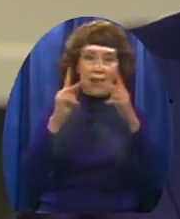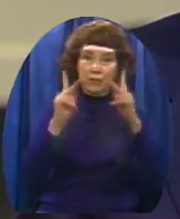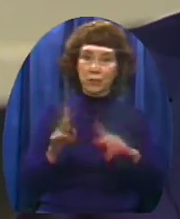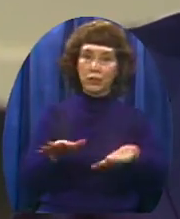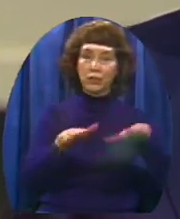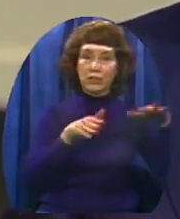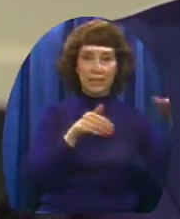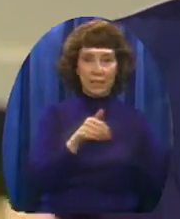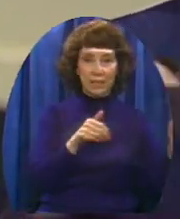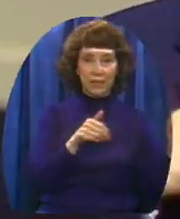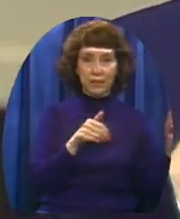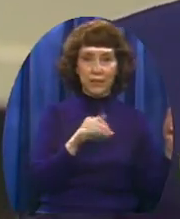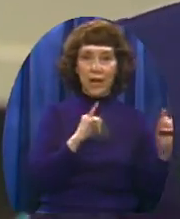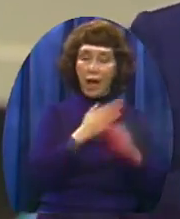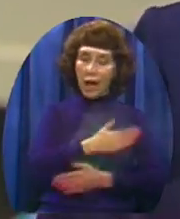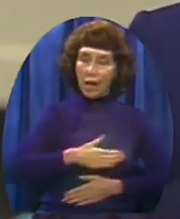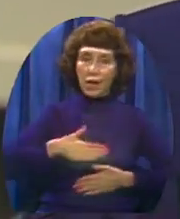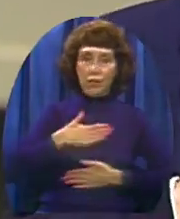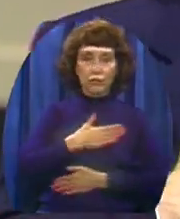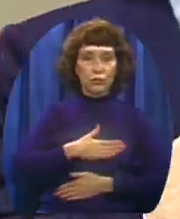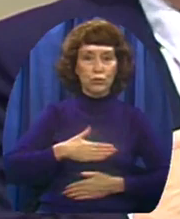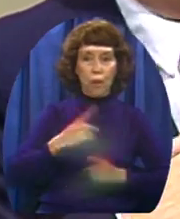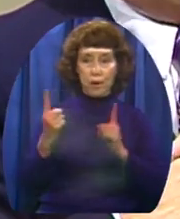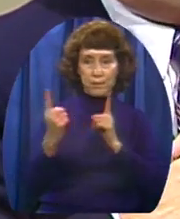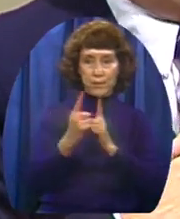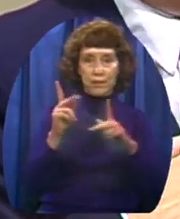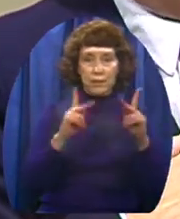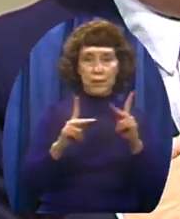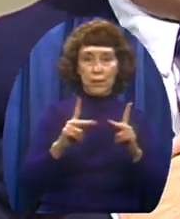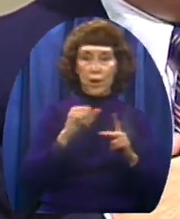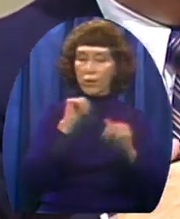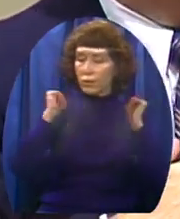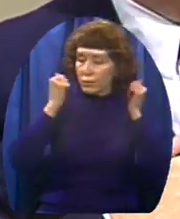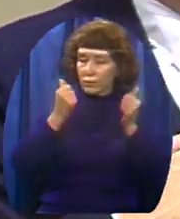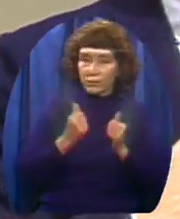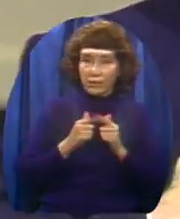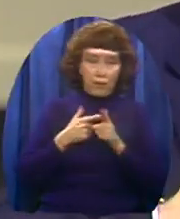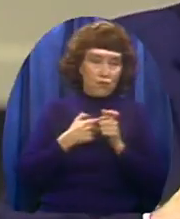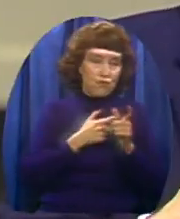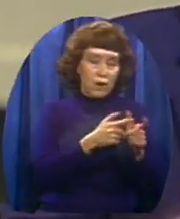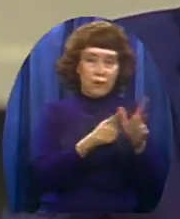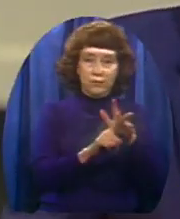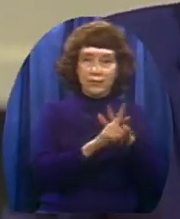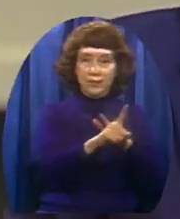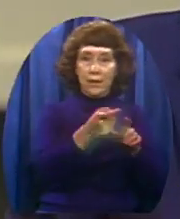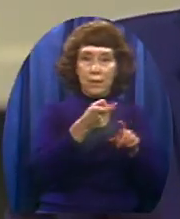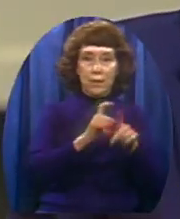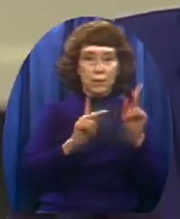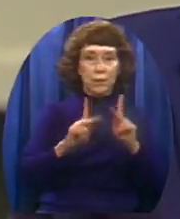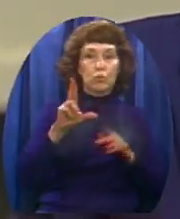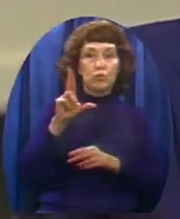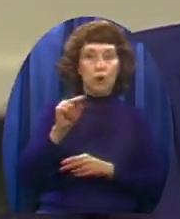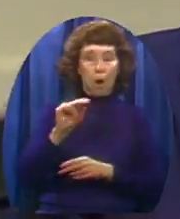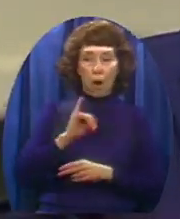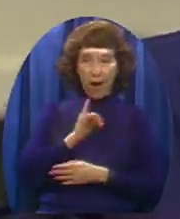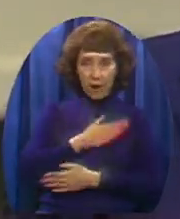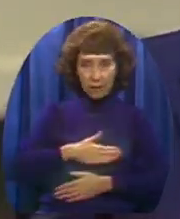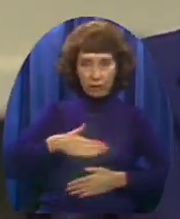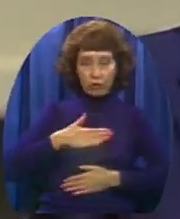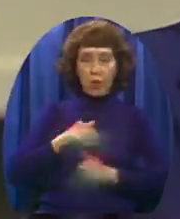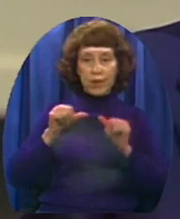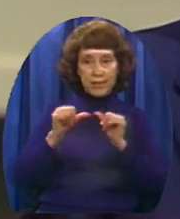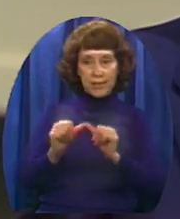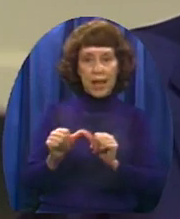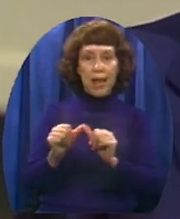meeting people I don't put my top coat on And run for the back door During the final prayer I enjoy meeting people And here at